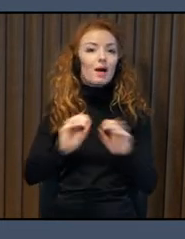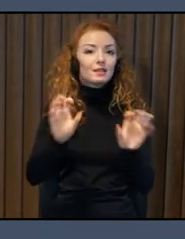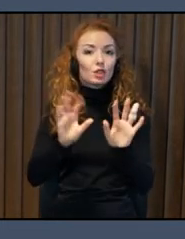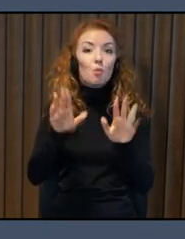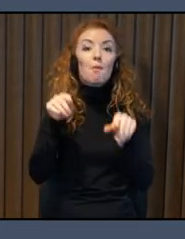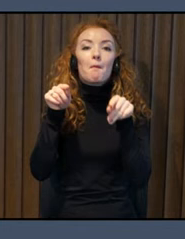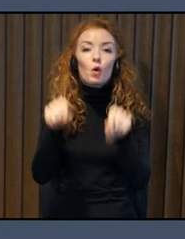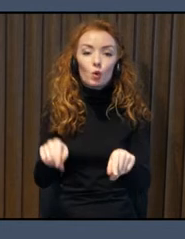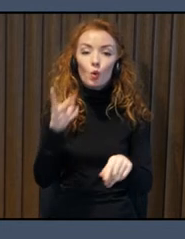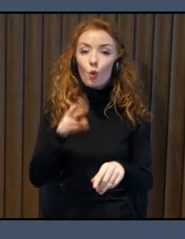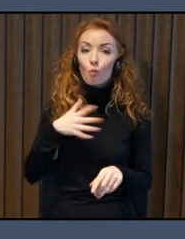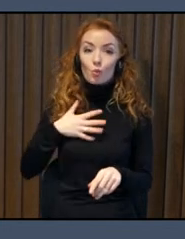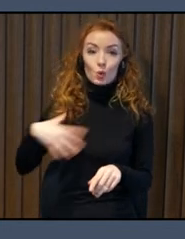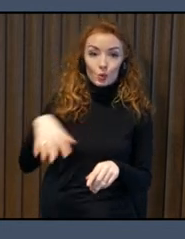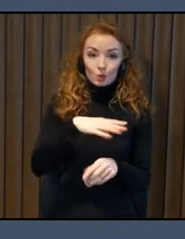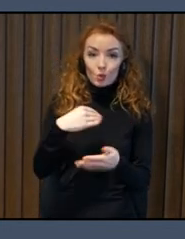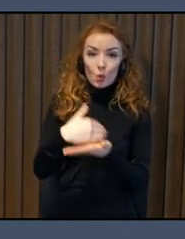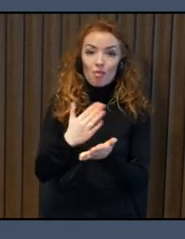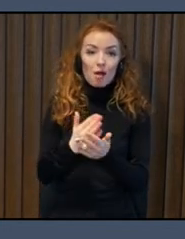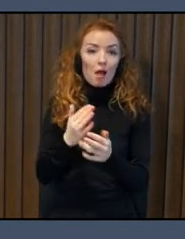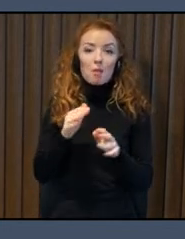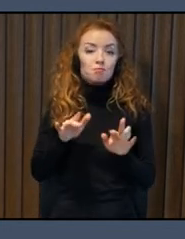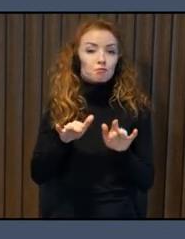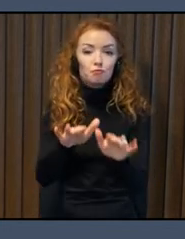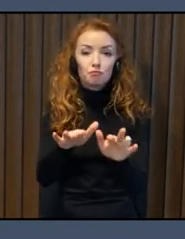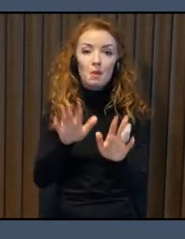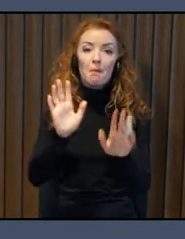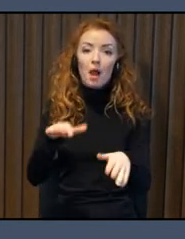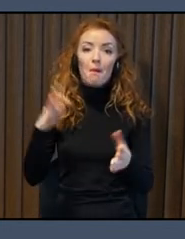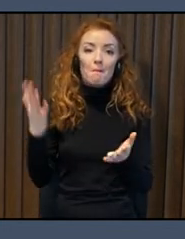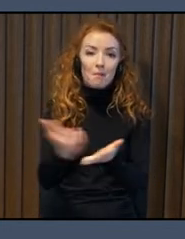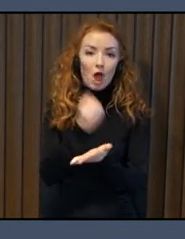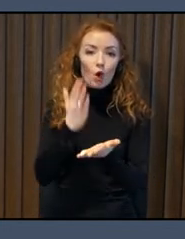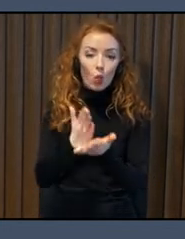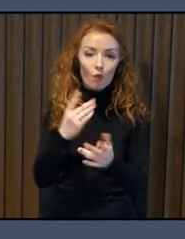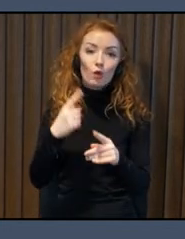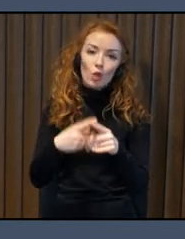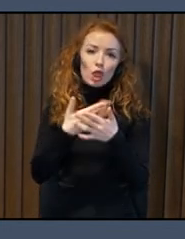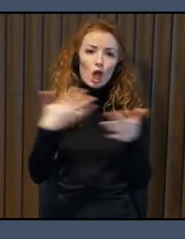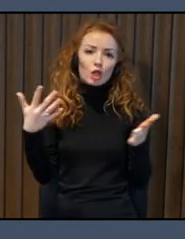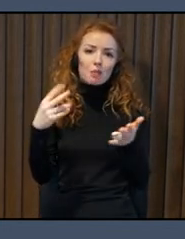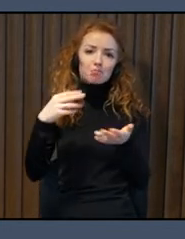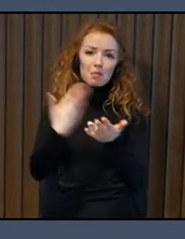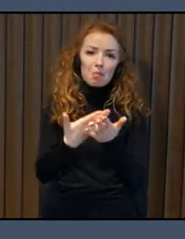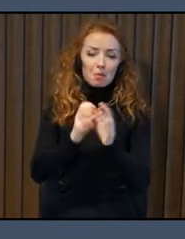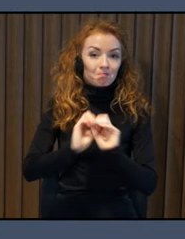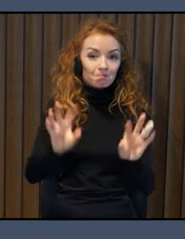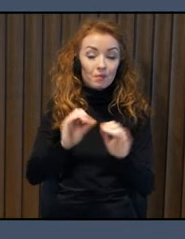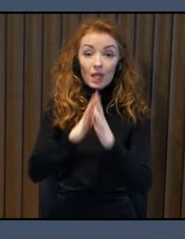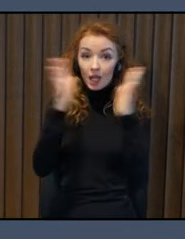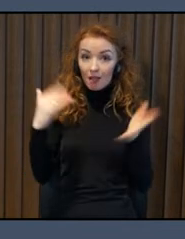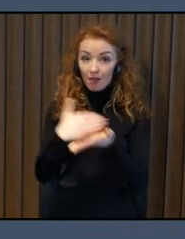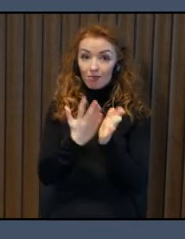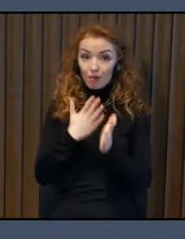accessibility and also to show you some concrete examples. So much of our work is connected to our city environment